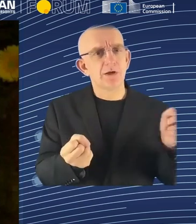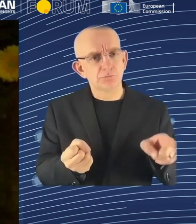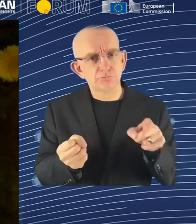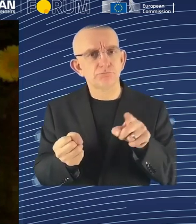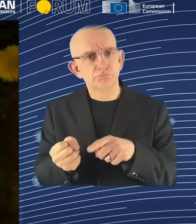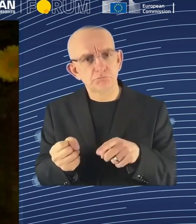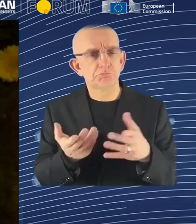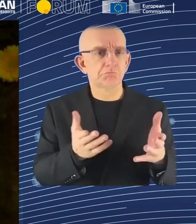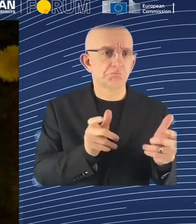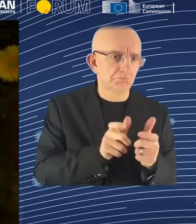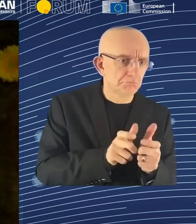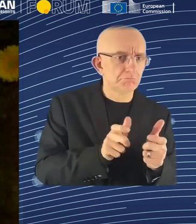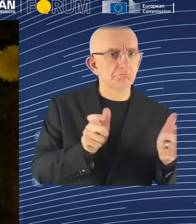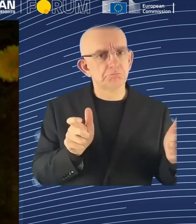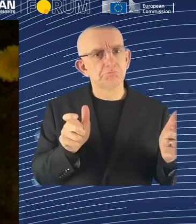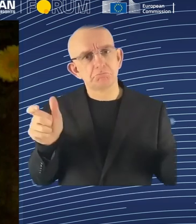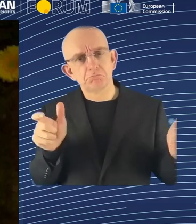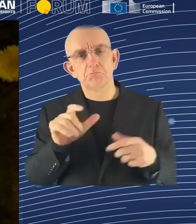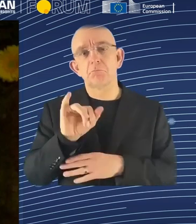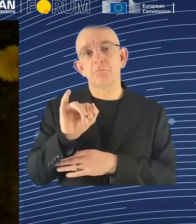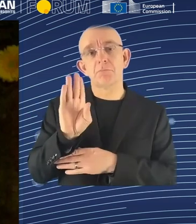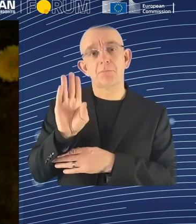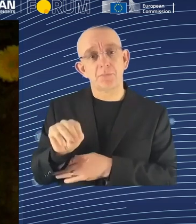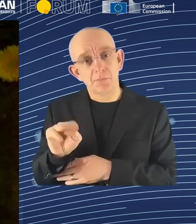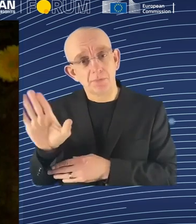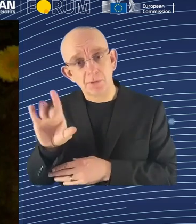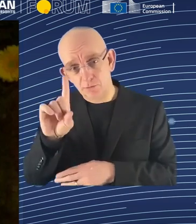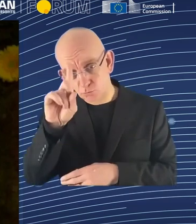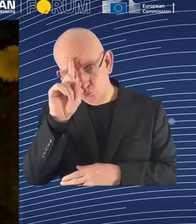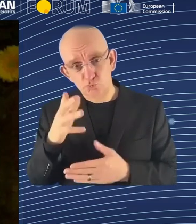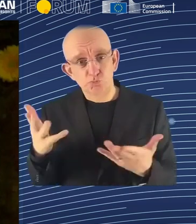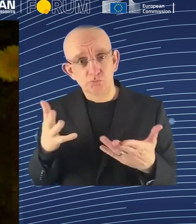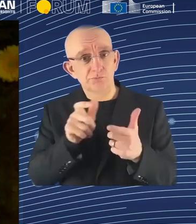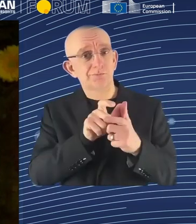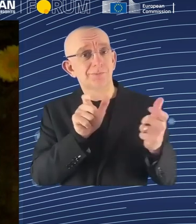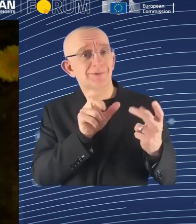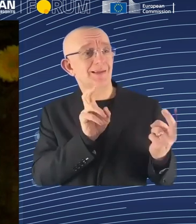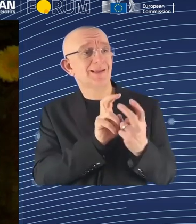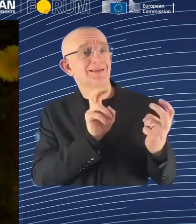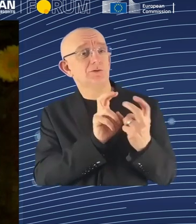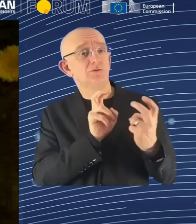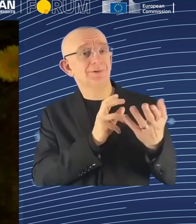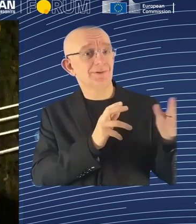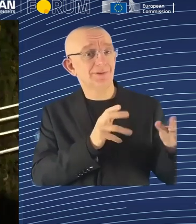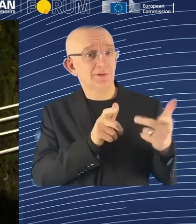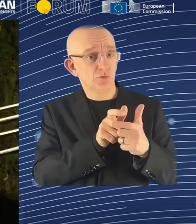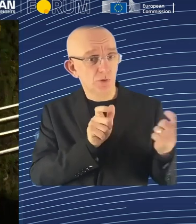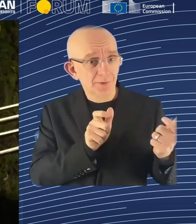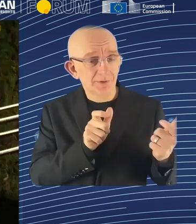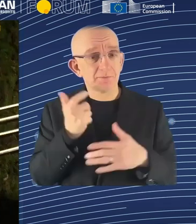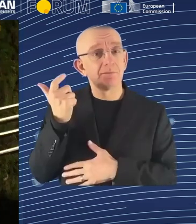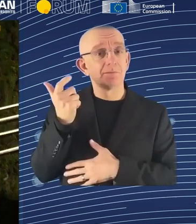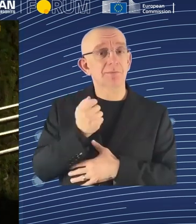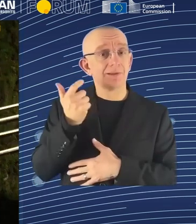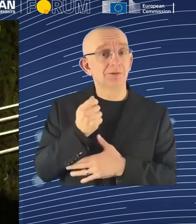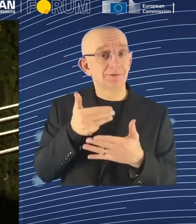pension system, we are getting bigger and bigger, because everybody knows we have to do